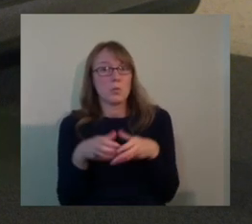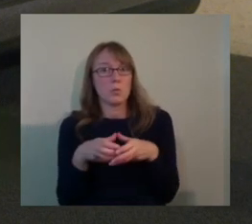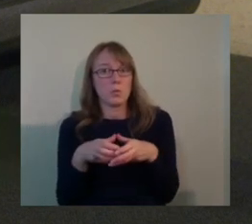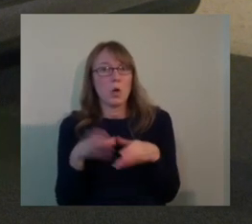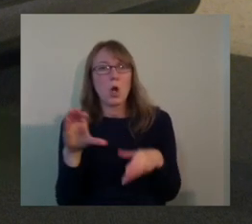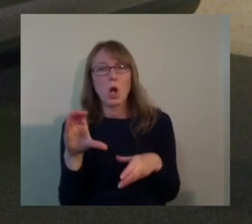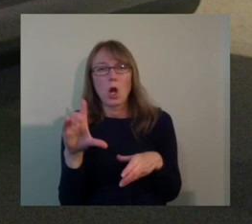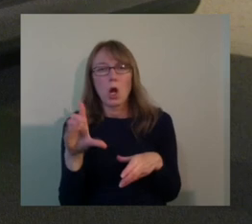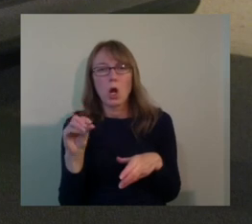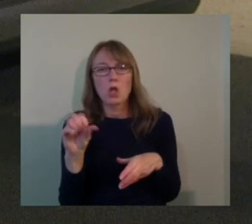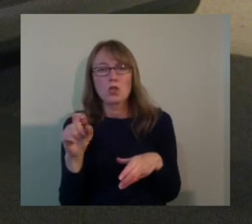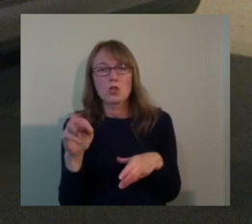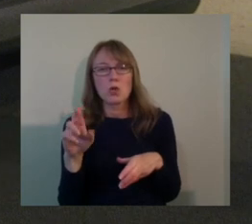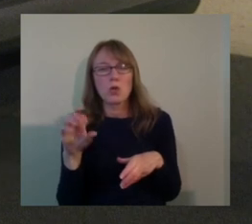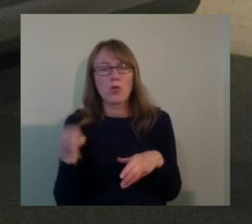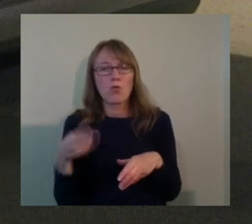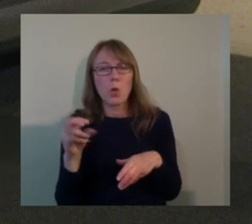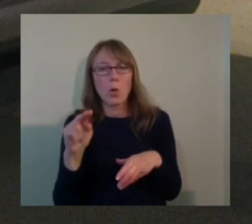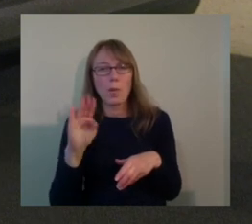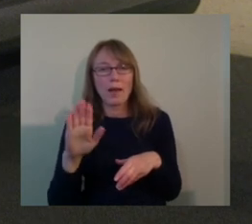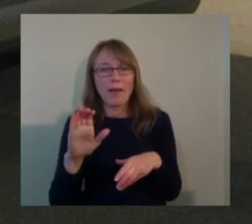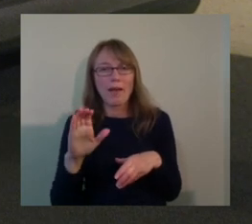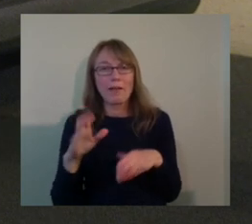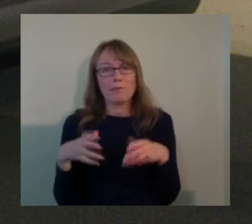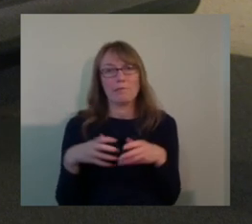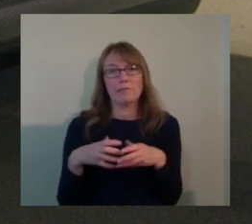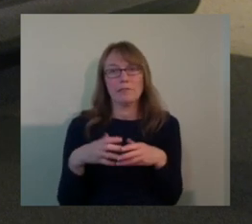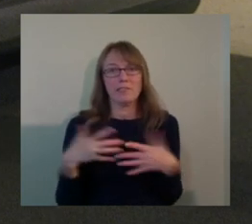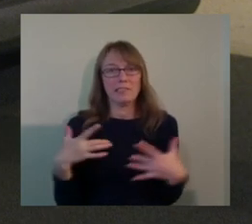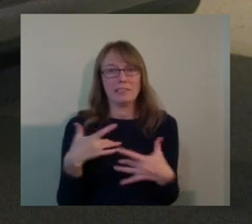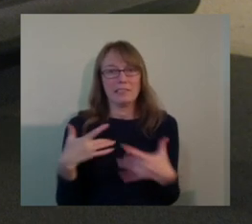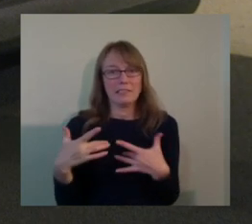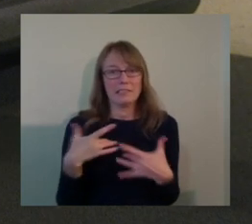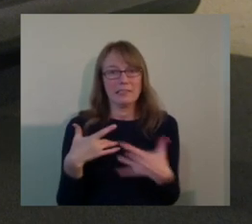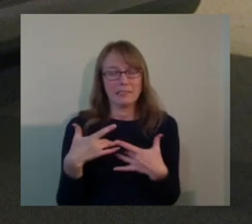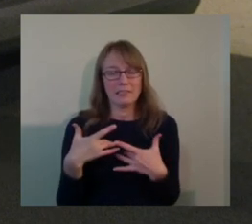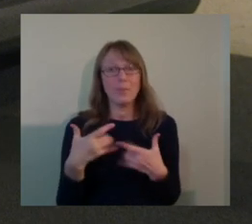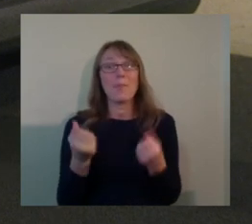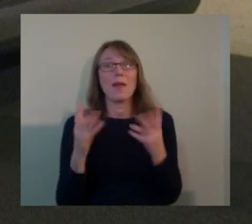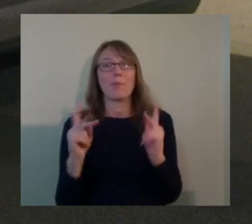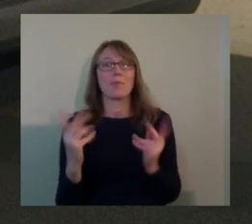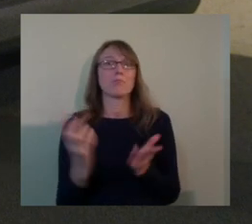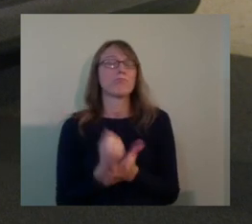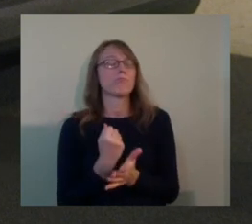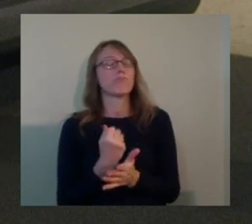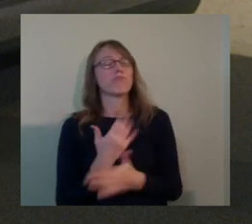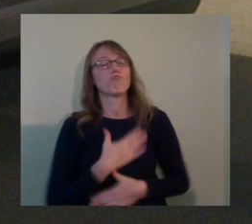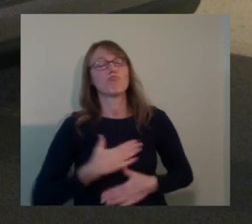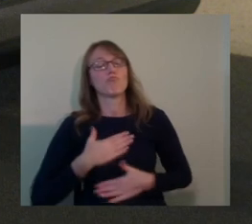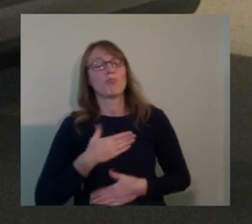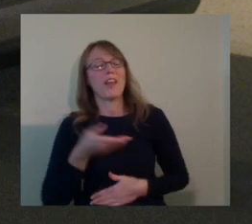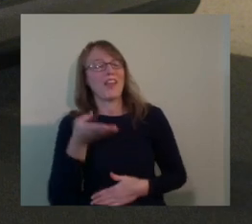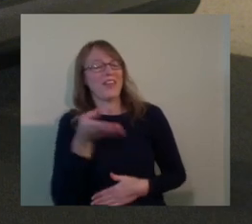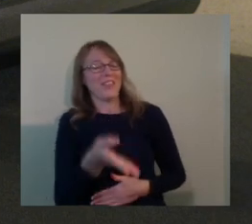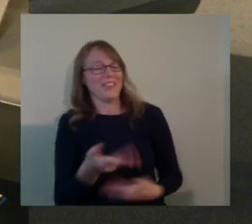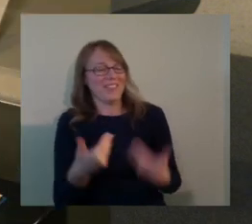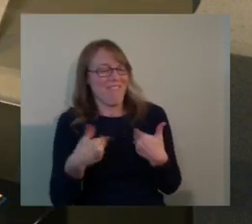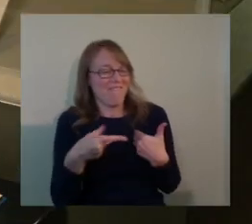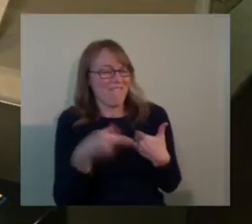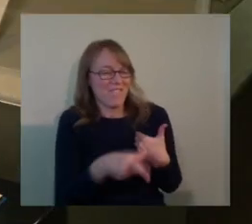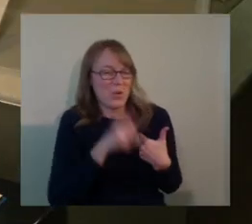that goes up and a whole bunch of people are perfectly pleased to have this and not go to the top. So it's been a success.